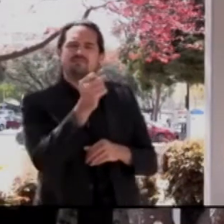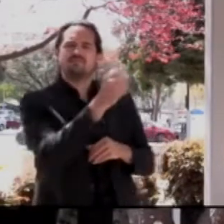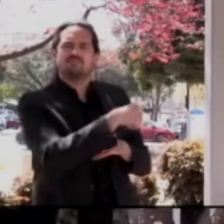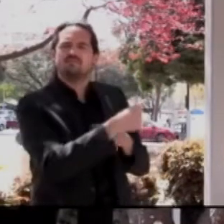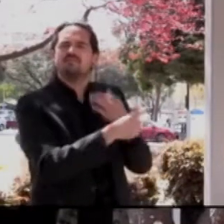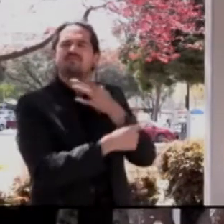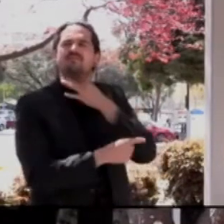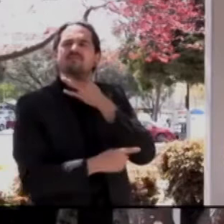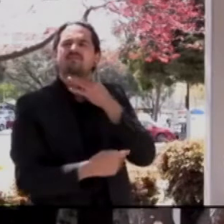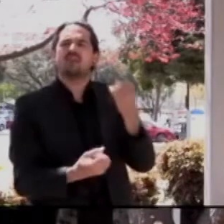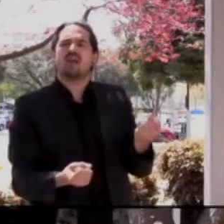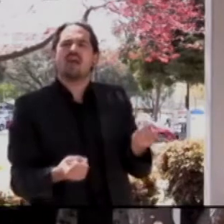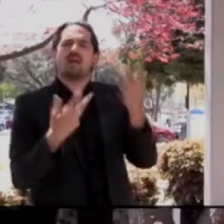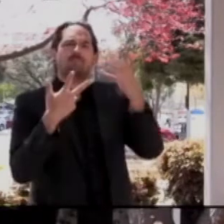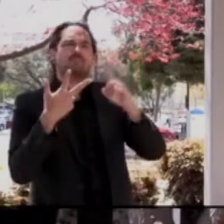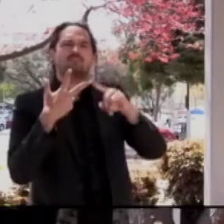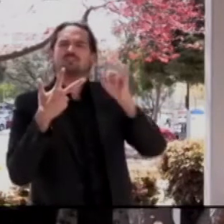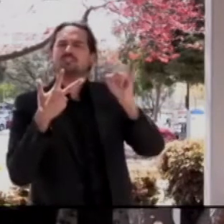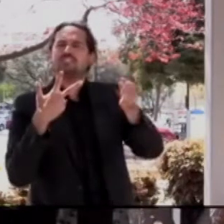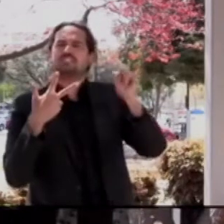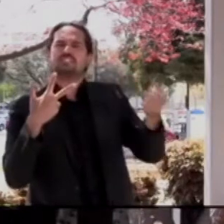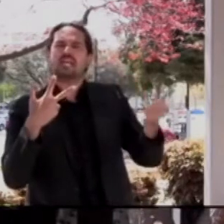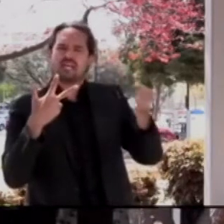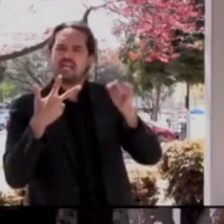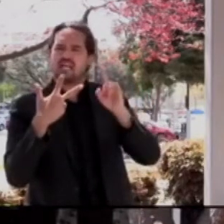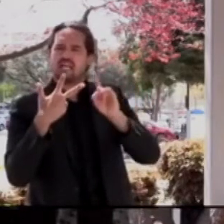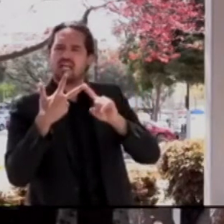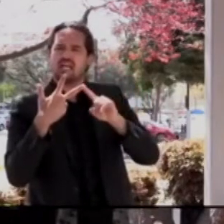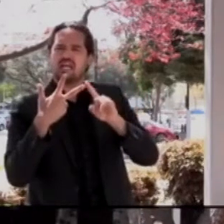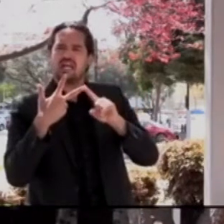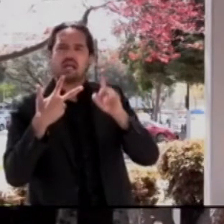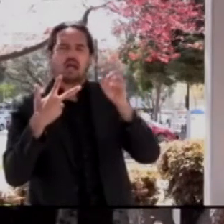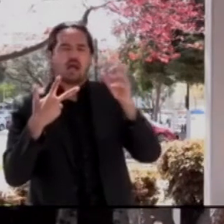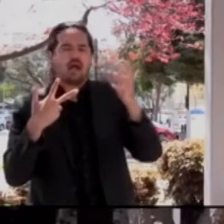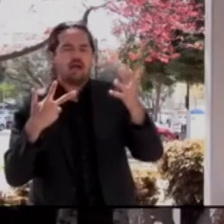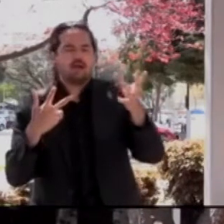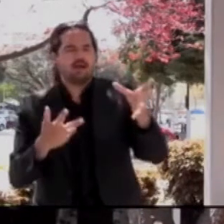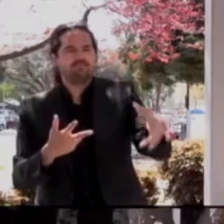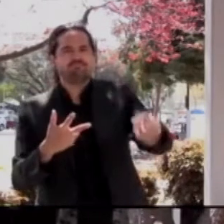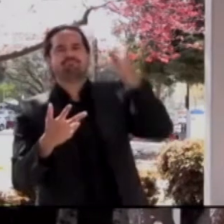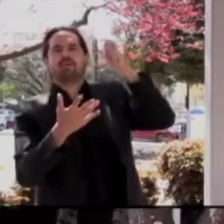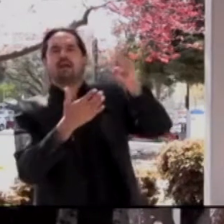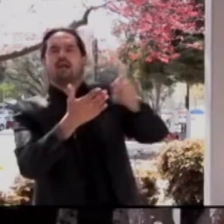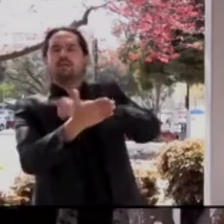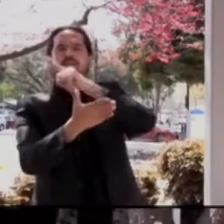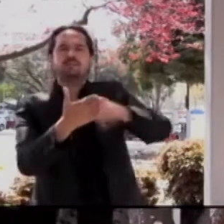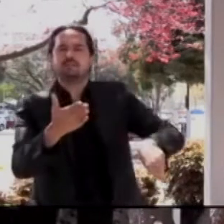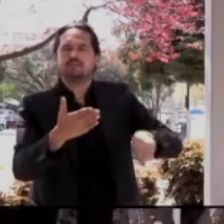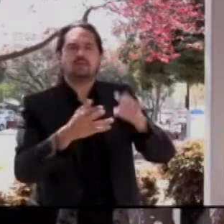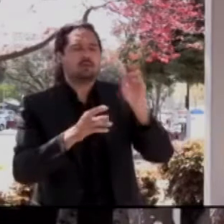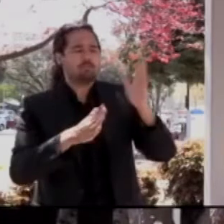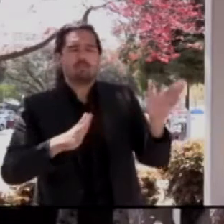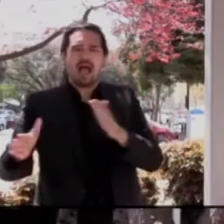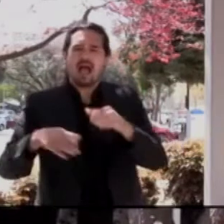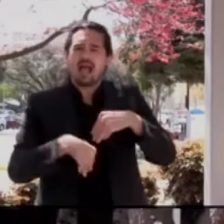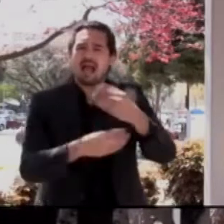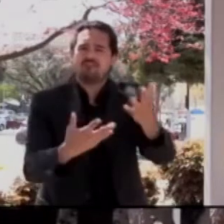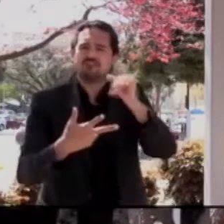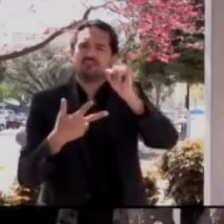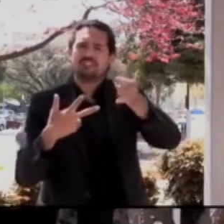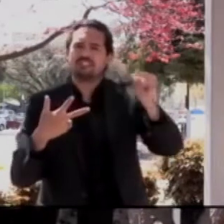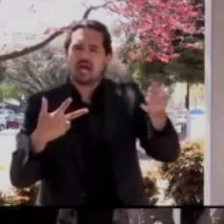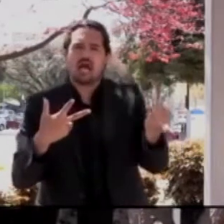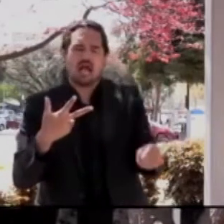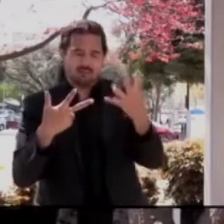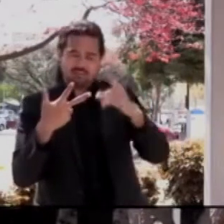Johnson & Johnson did the county have to pull out of circulation? And then my second question is, for the people that, for the 60